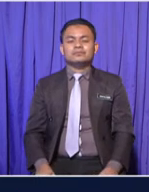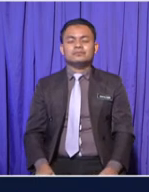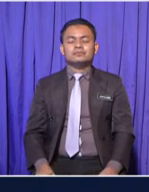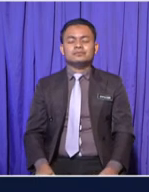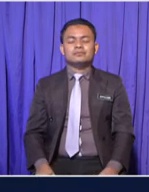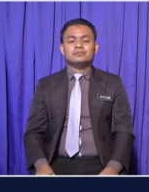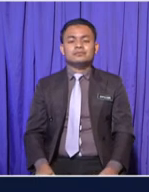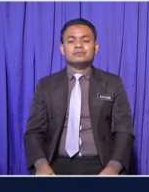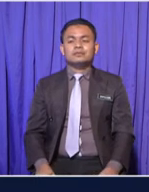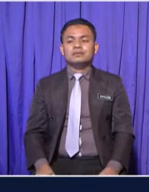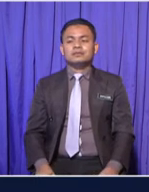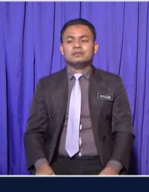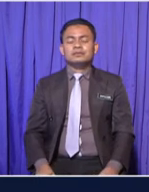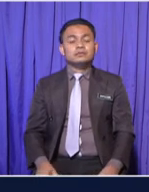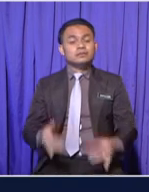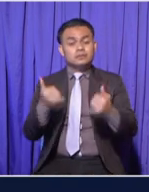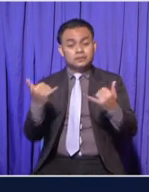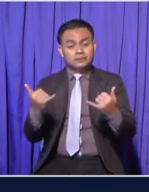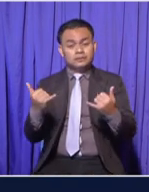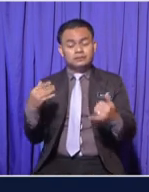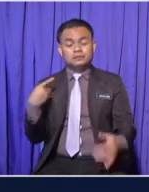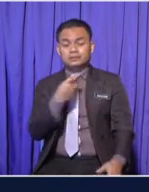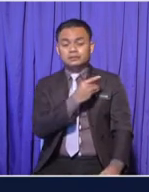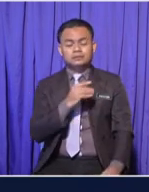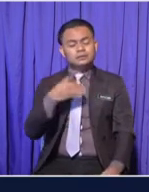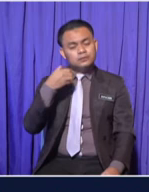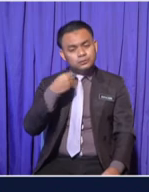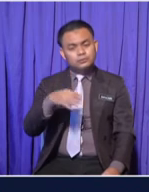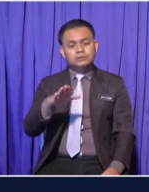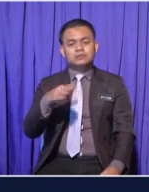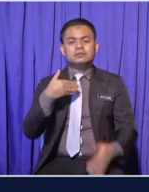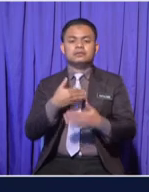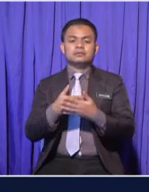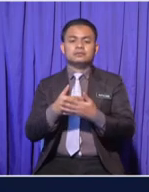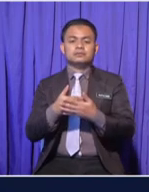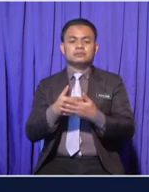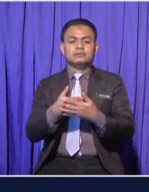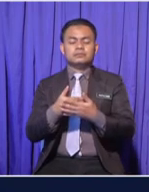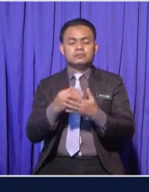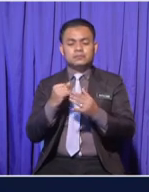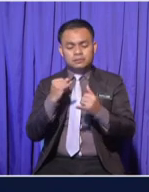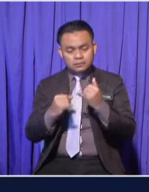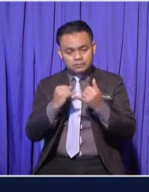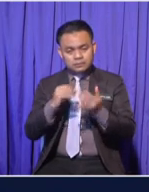We have now Reached The end Of our Learning Session